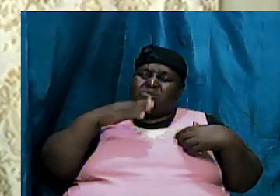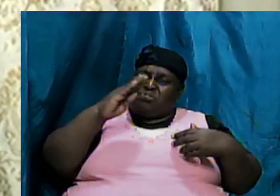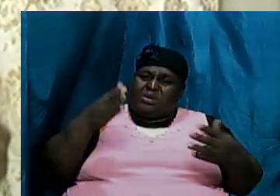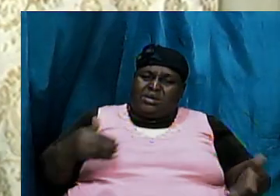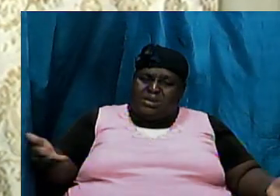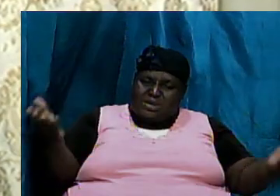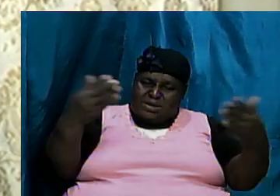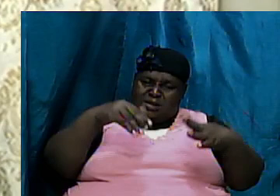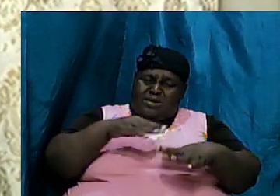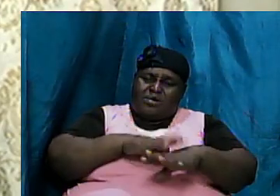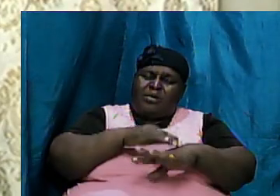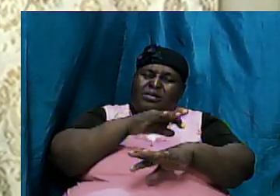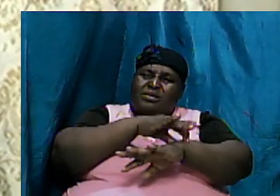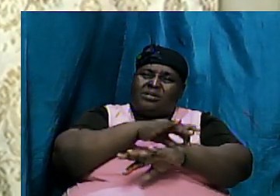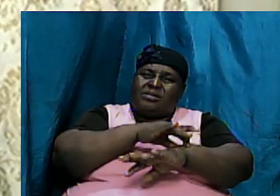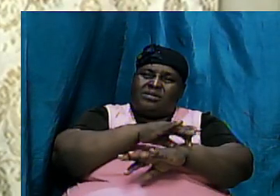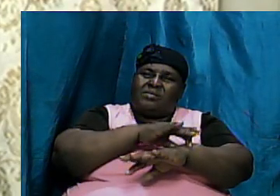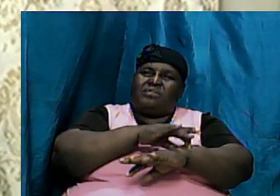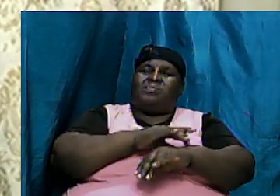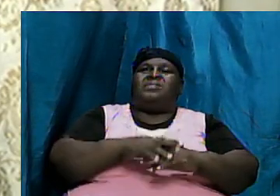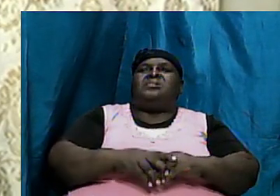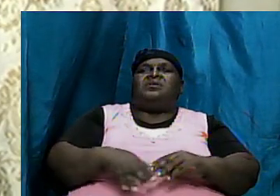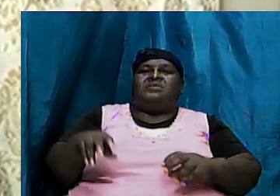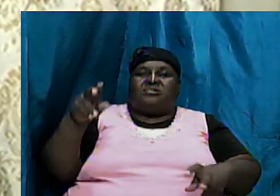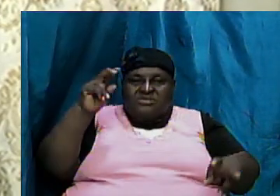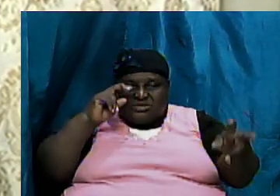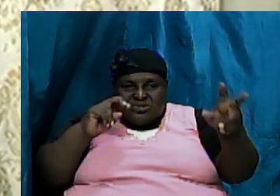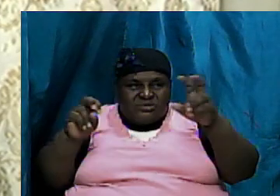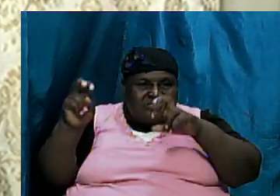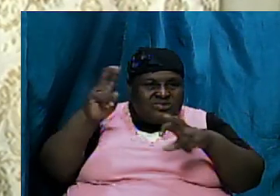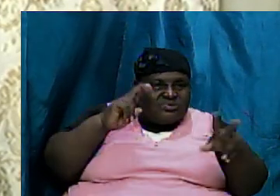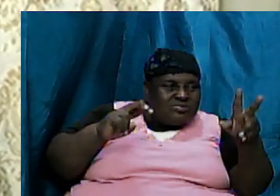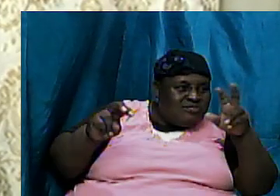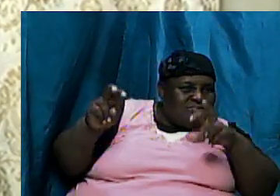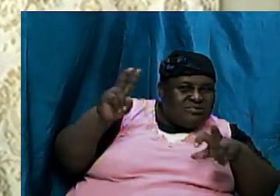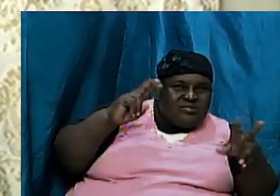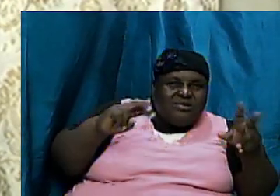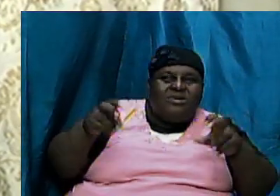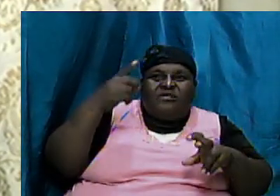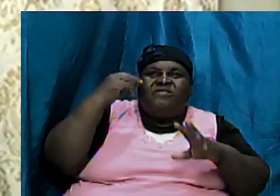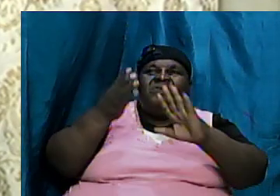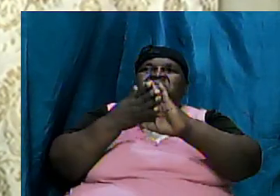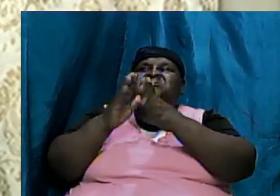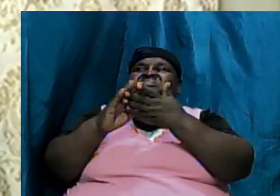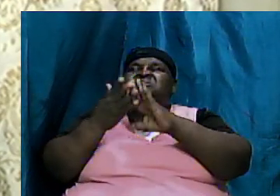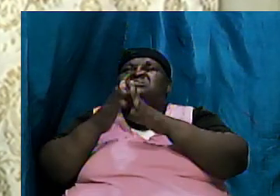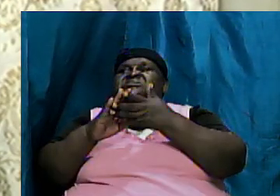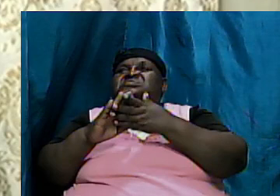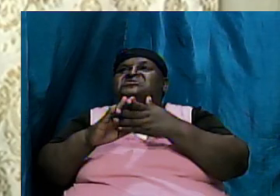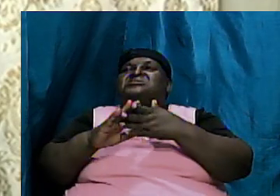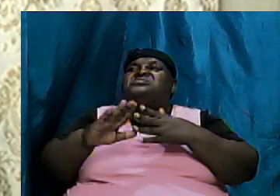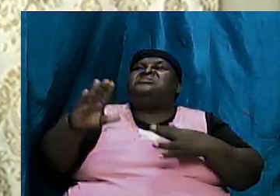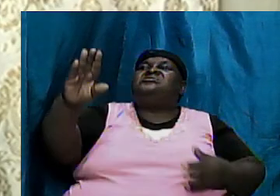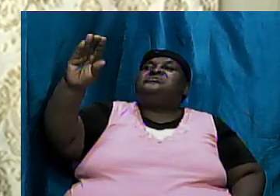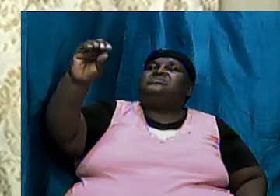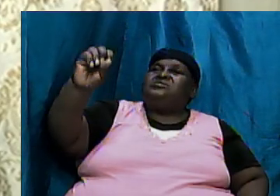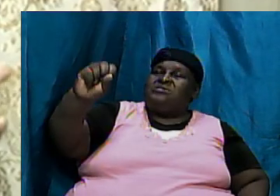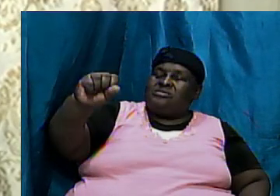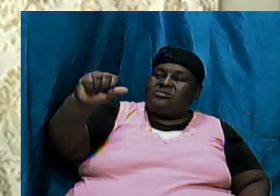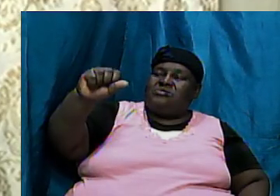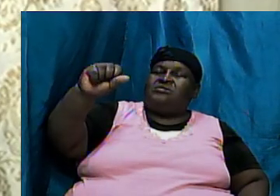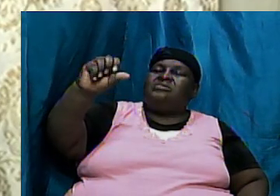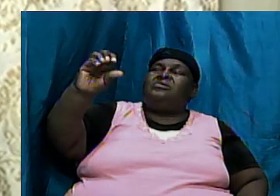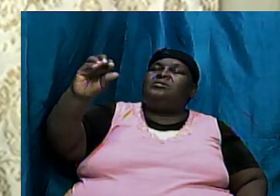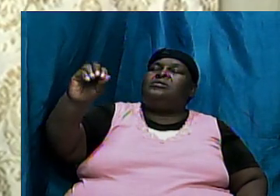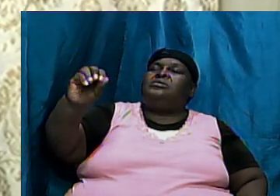over and over have been searching searching and up to the last I knew they were unable to